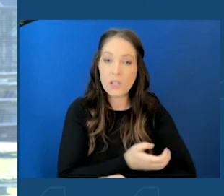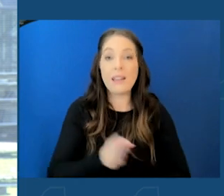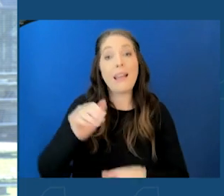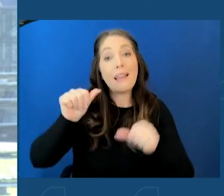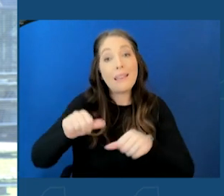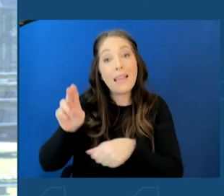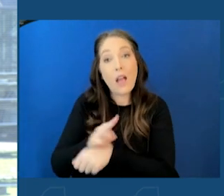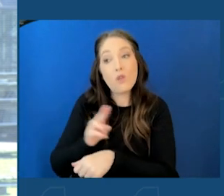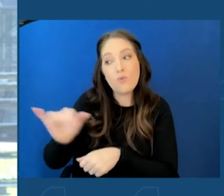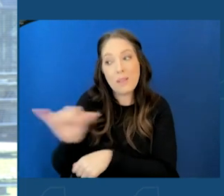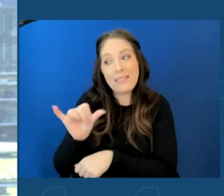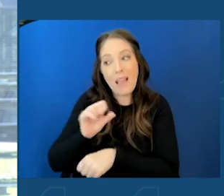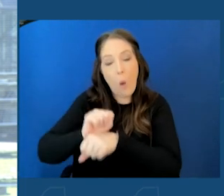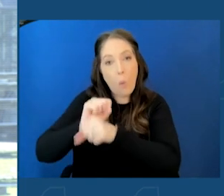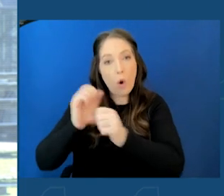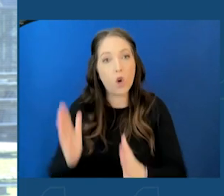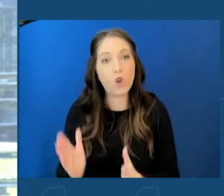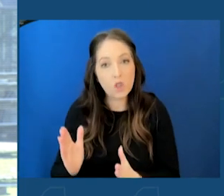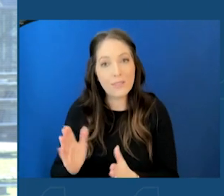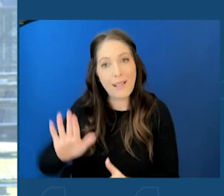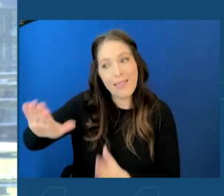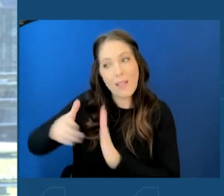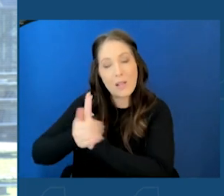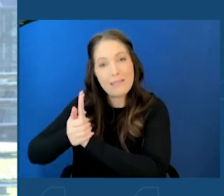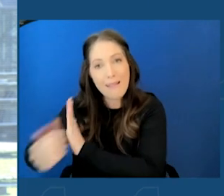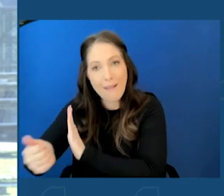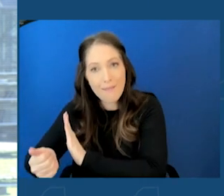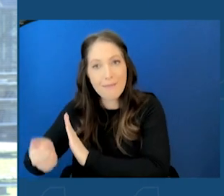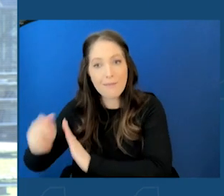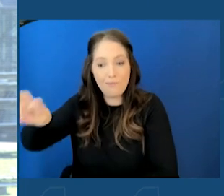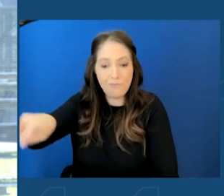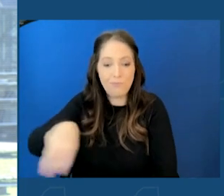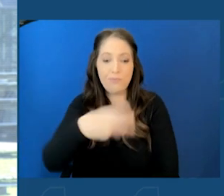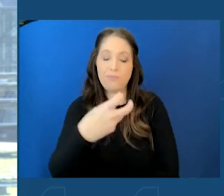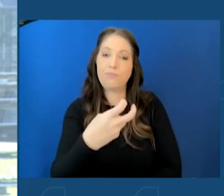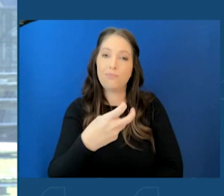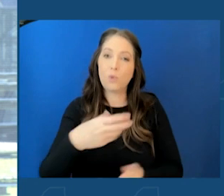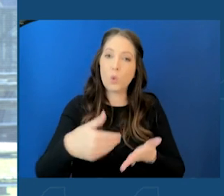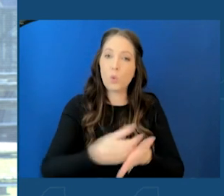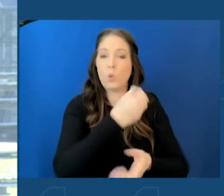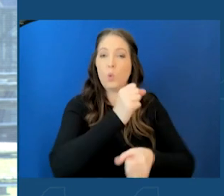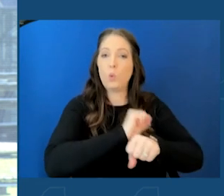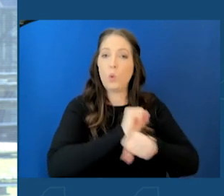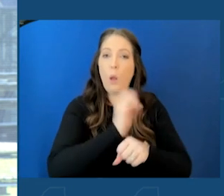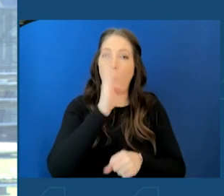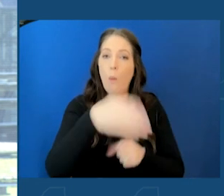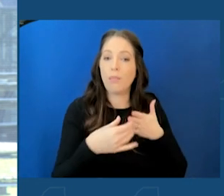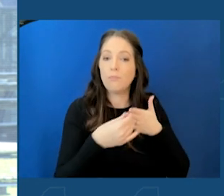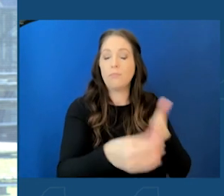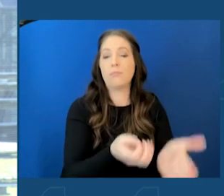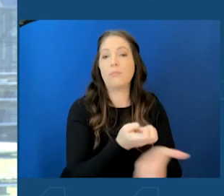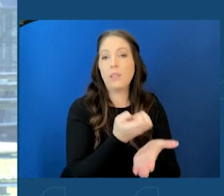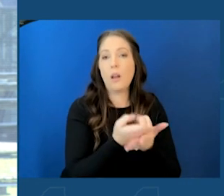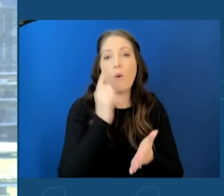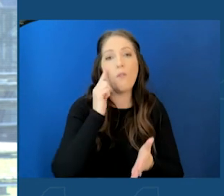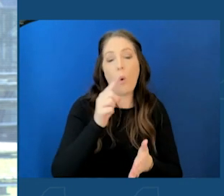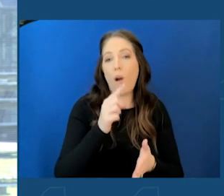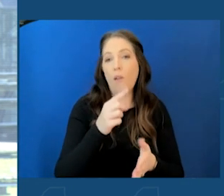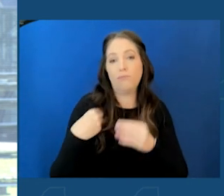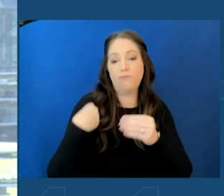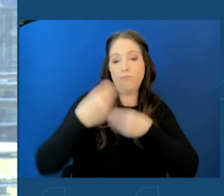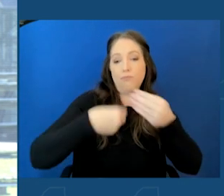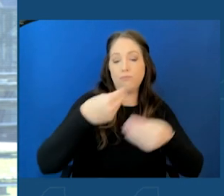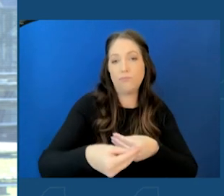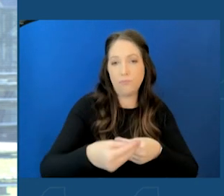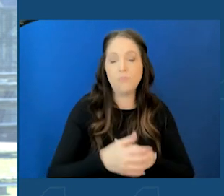their talents, their skills, and transition them into the jobs that are going to lead our economy for the next two generations. So this is